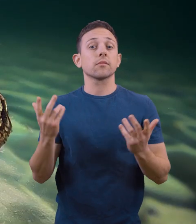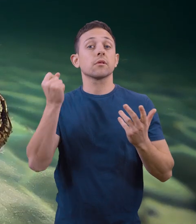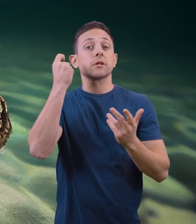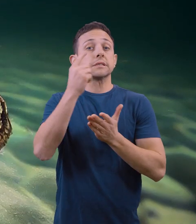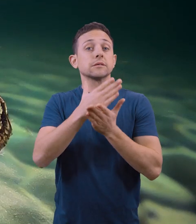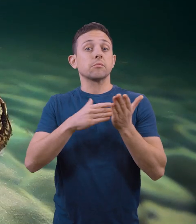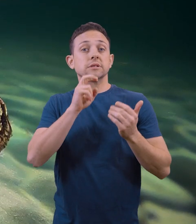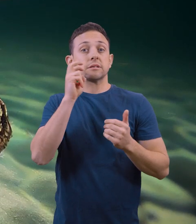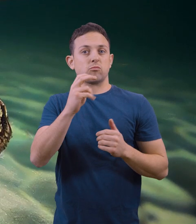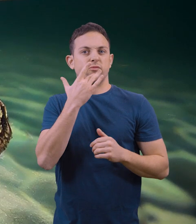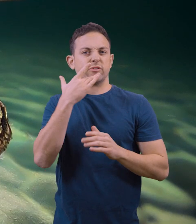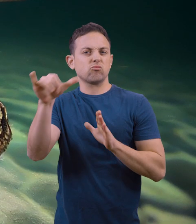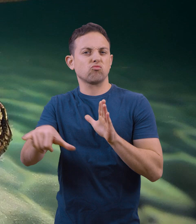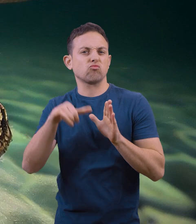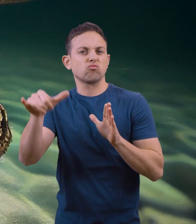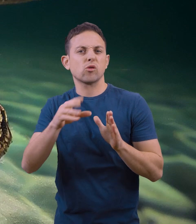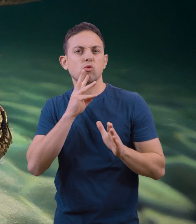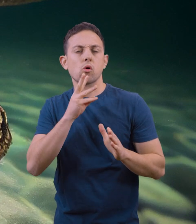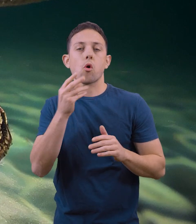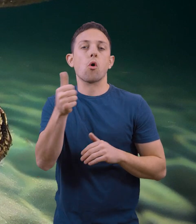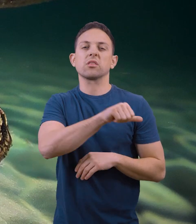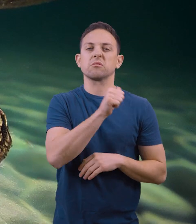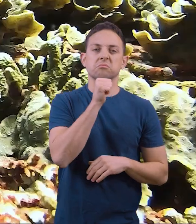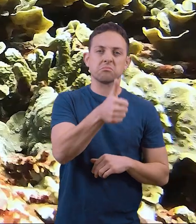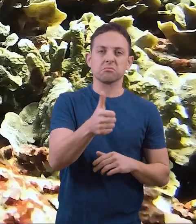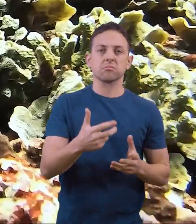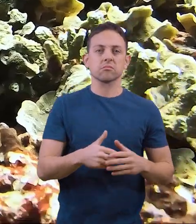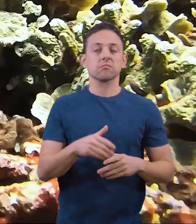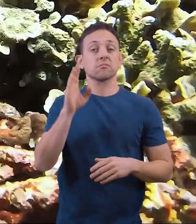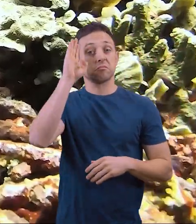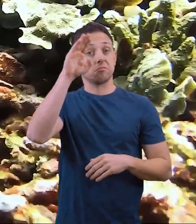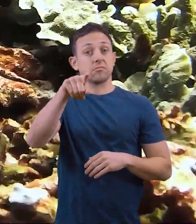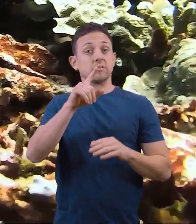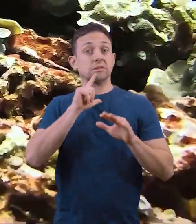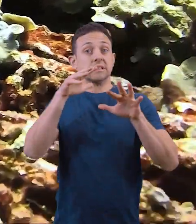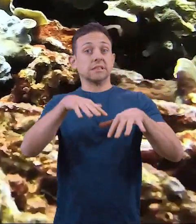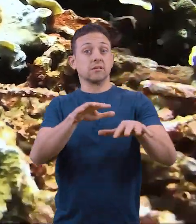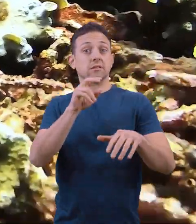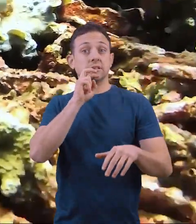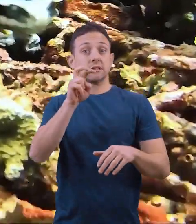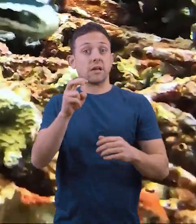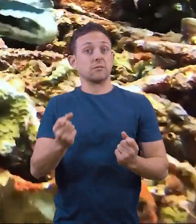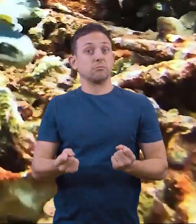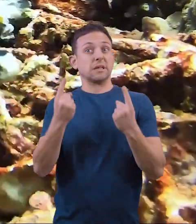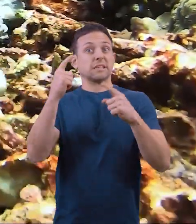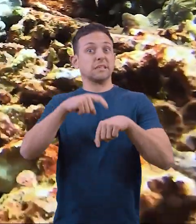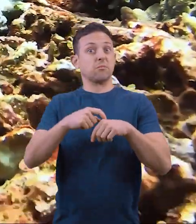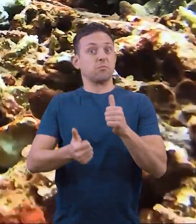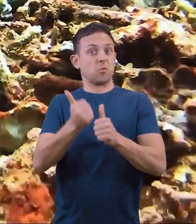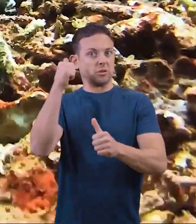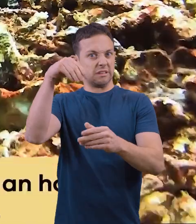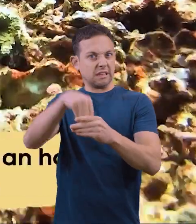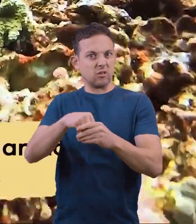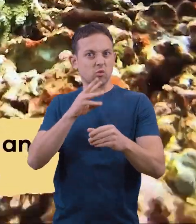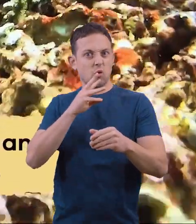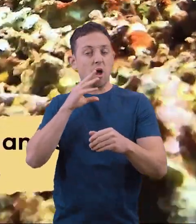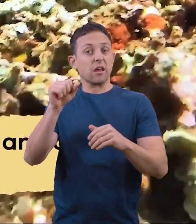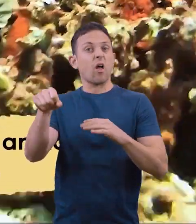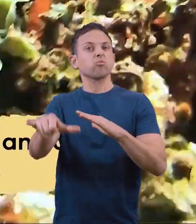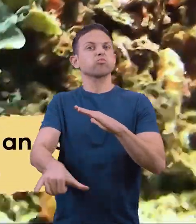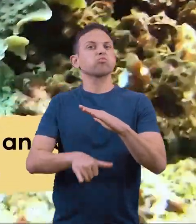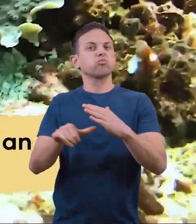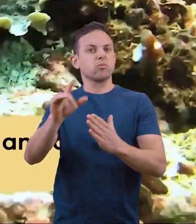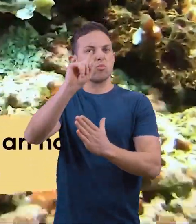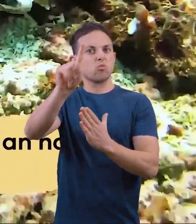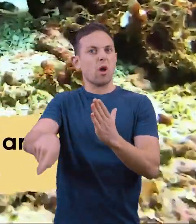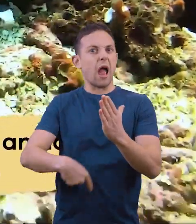However, some snakes prefer water more than others. In fact, sea snakes spend most of their life in the water and can spend up to